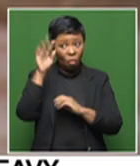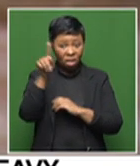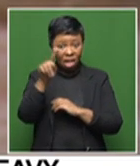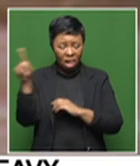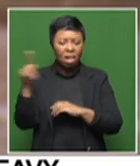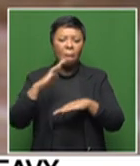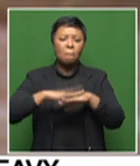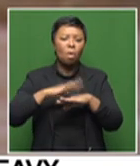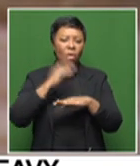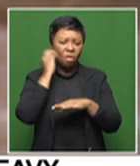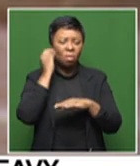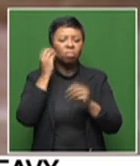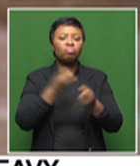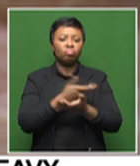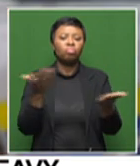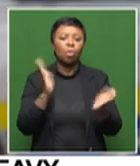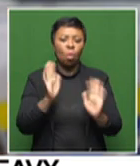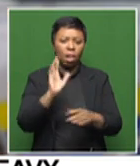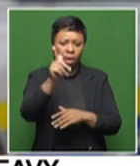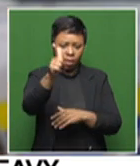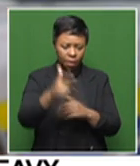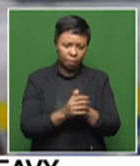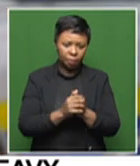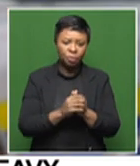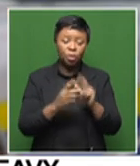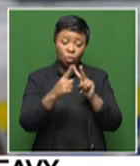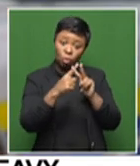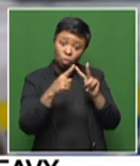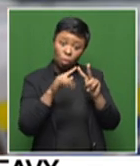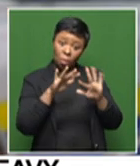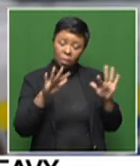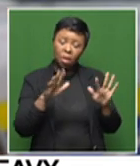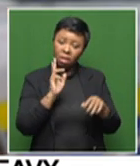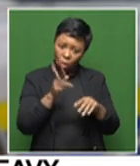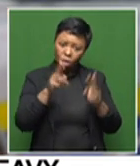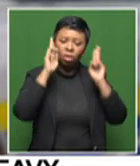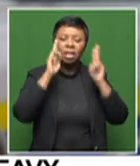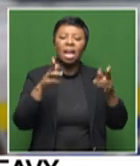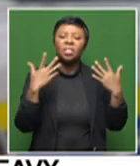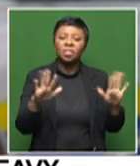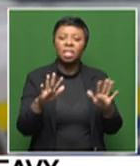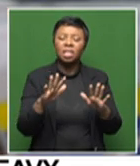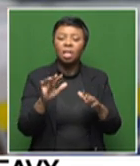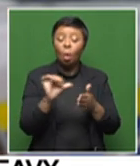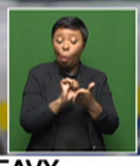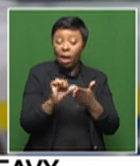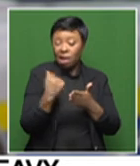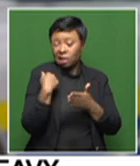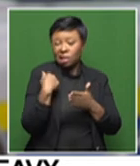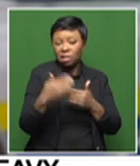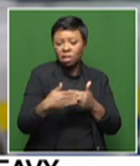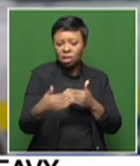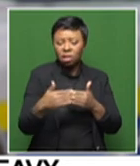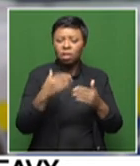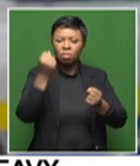release more information at the later stage. Two people also died in Bonnyville earlier in the week when they were trapped